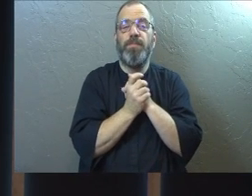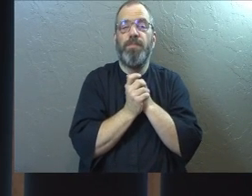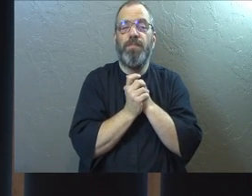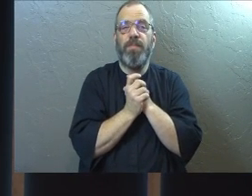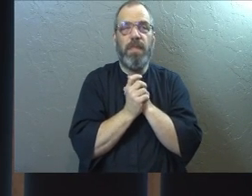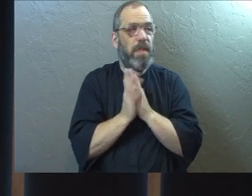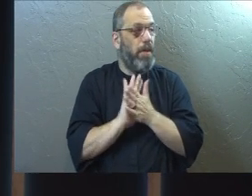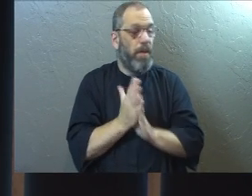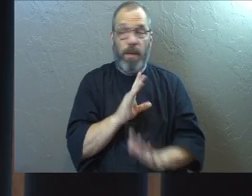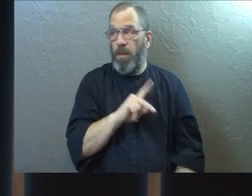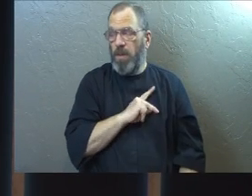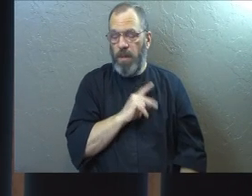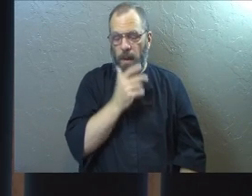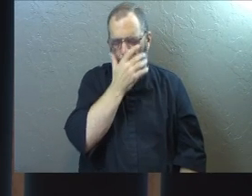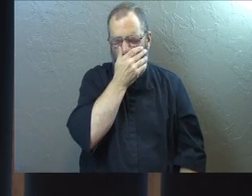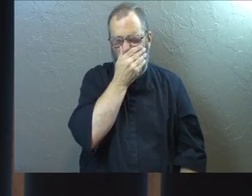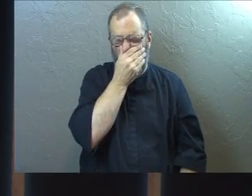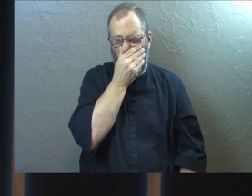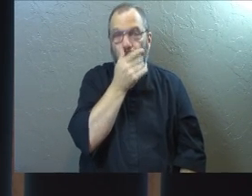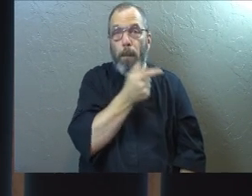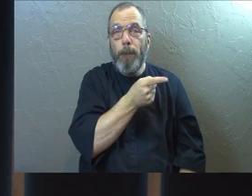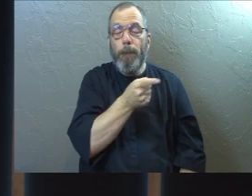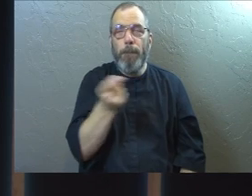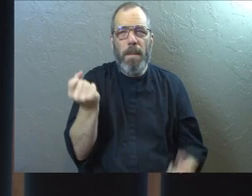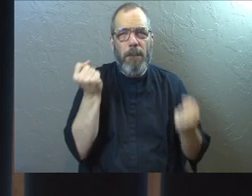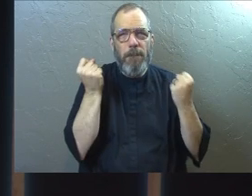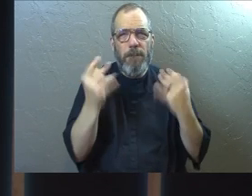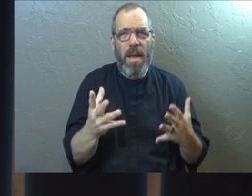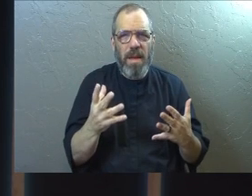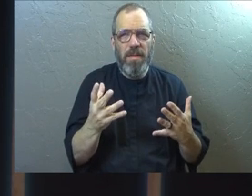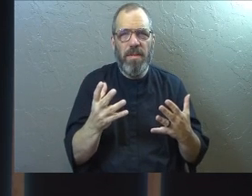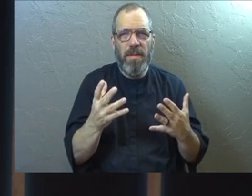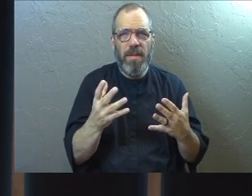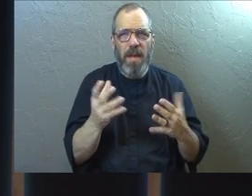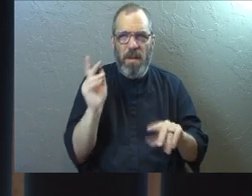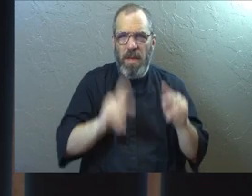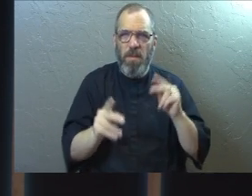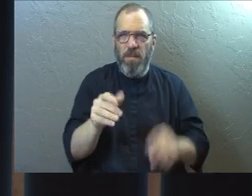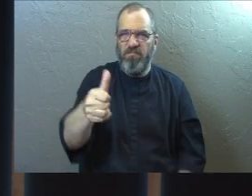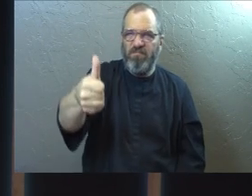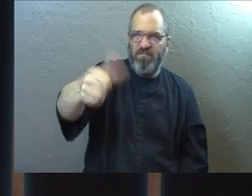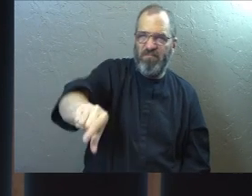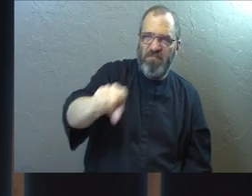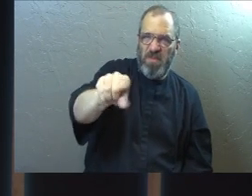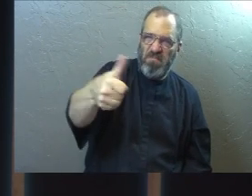Get personal real quick. Many of you have been rejected by people.